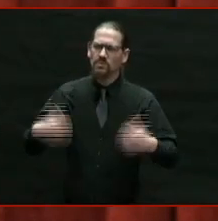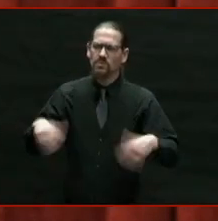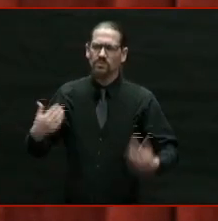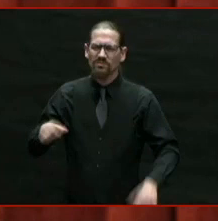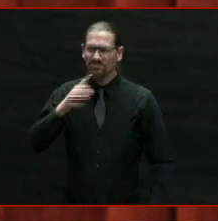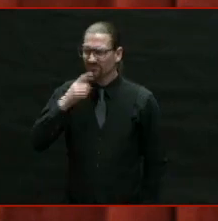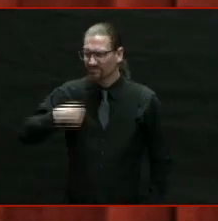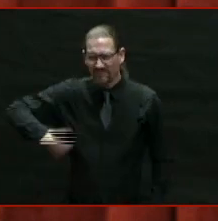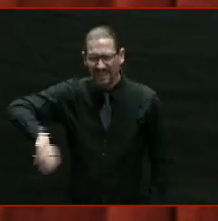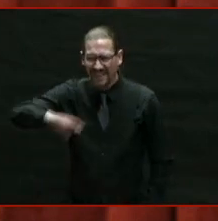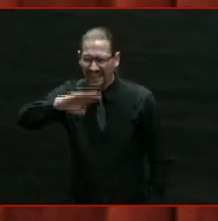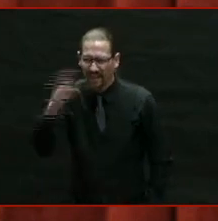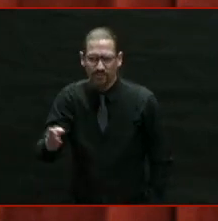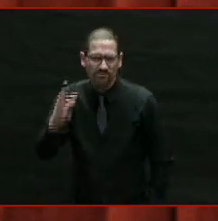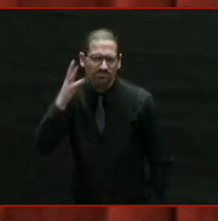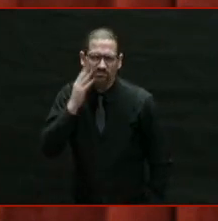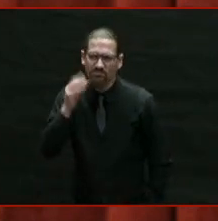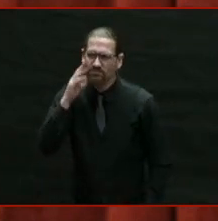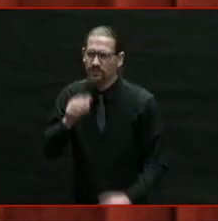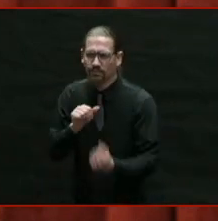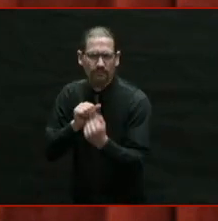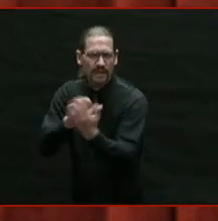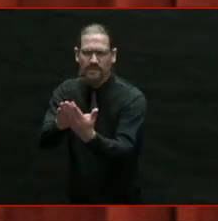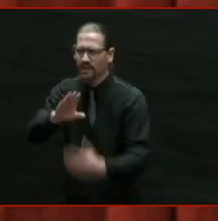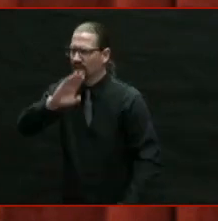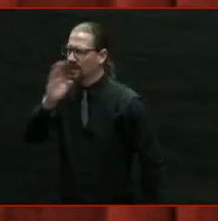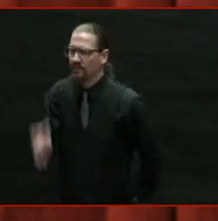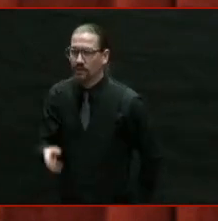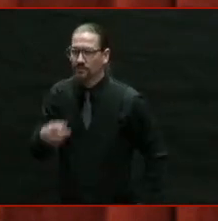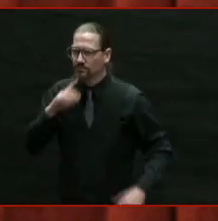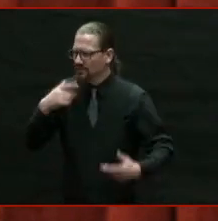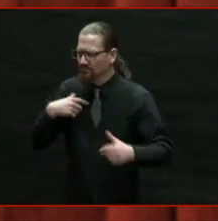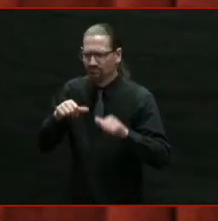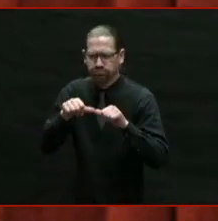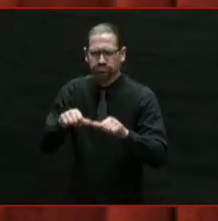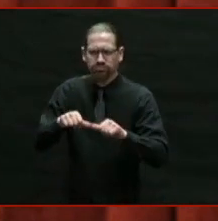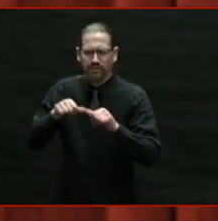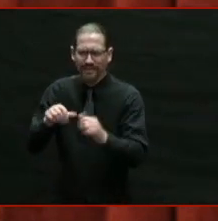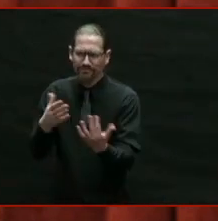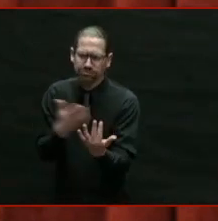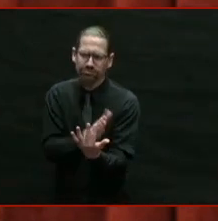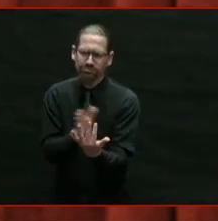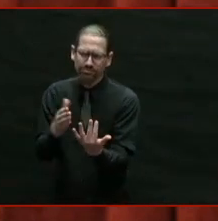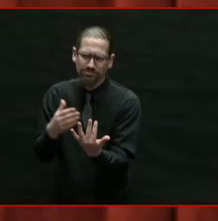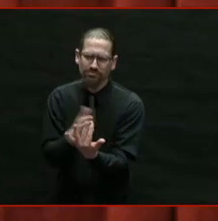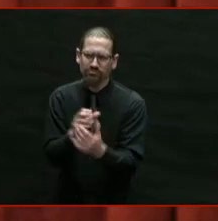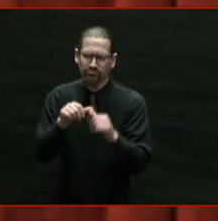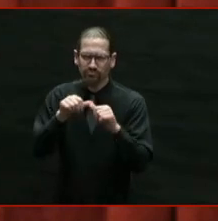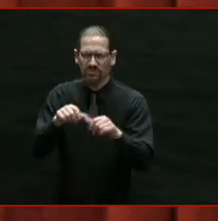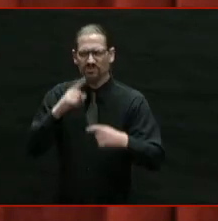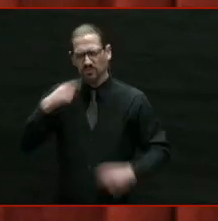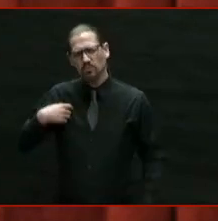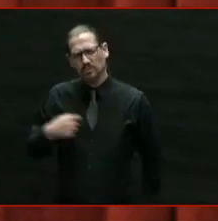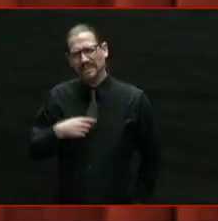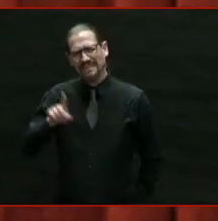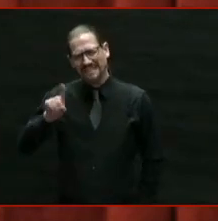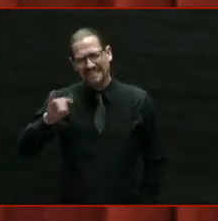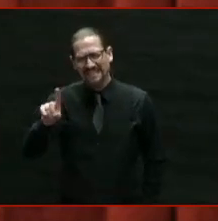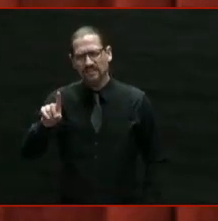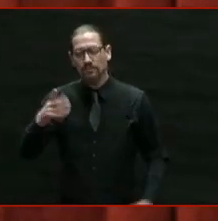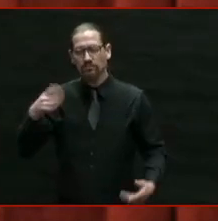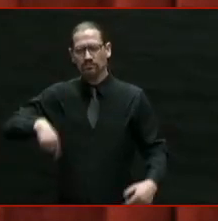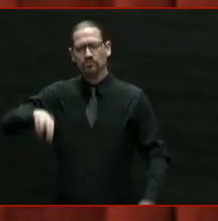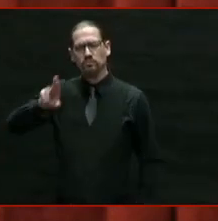But we got through it. We got through it. We got through it the way Rhode Islanders have always gotten through